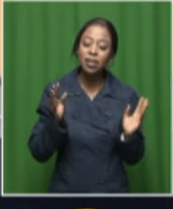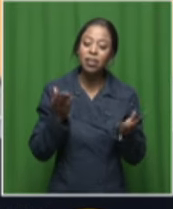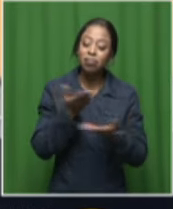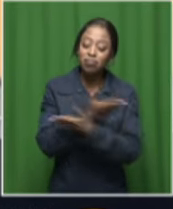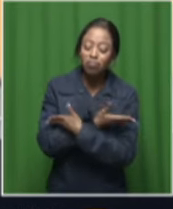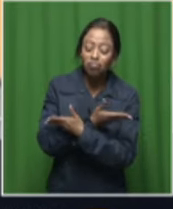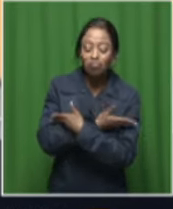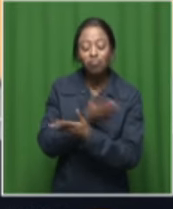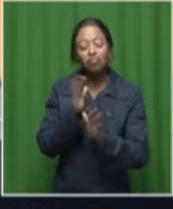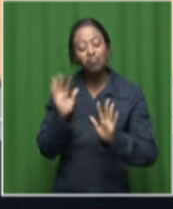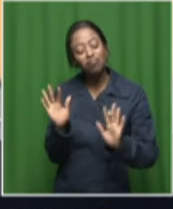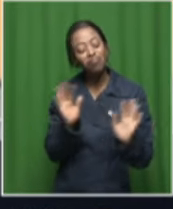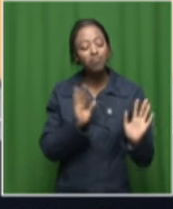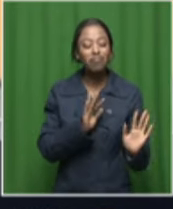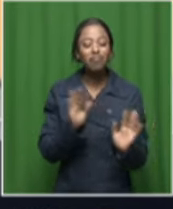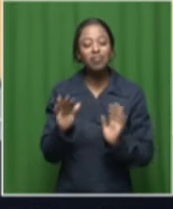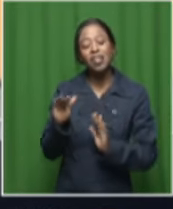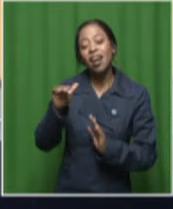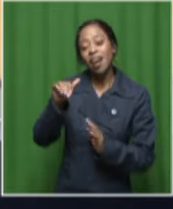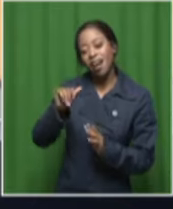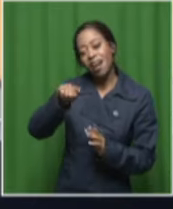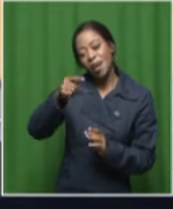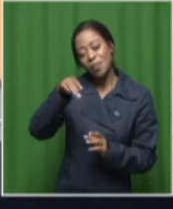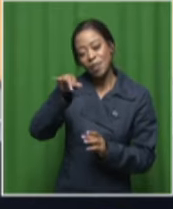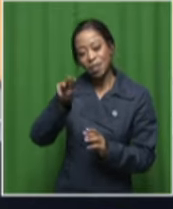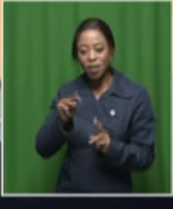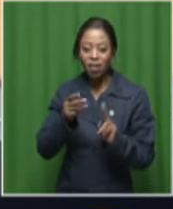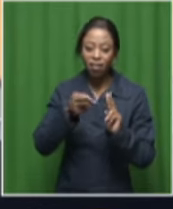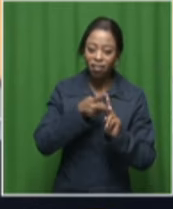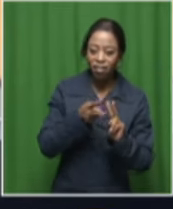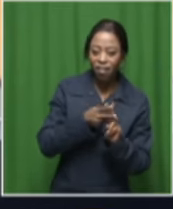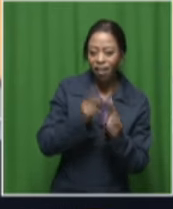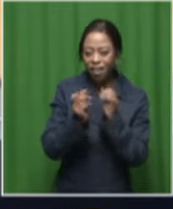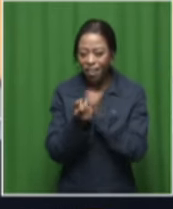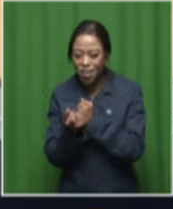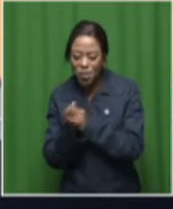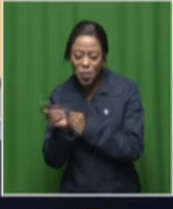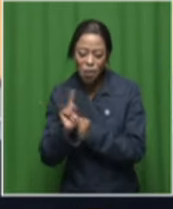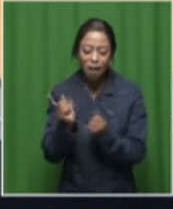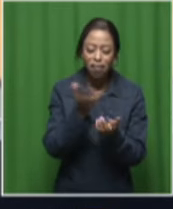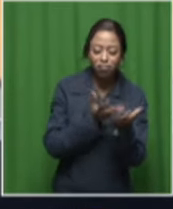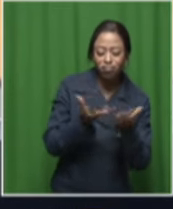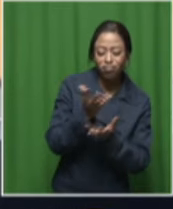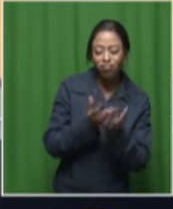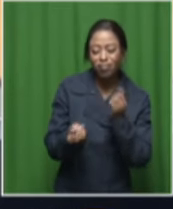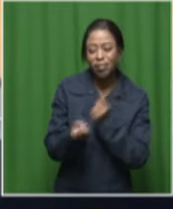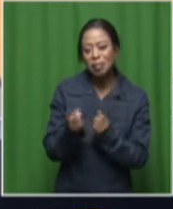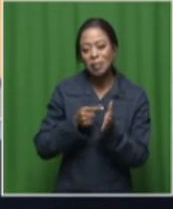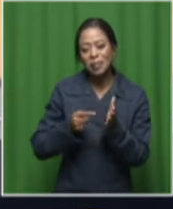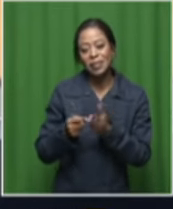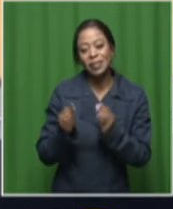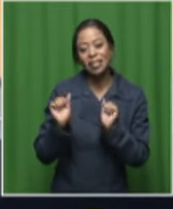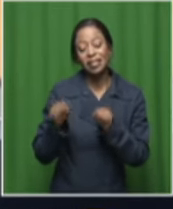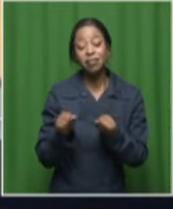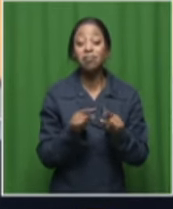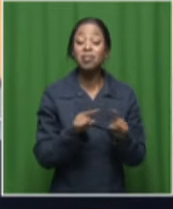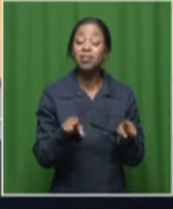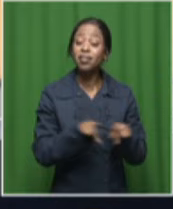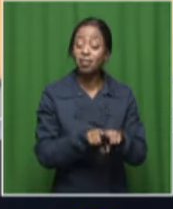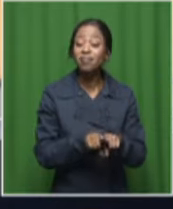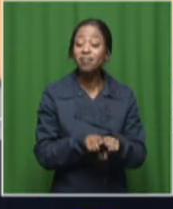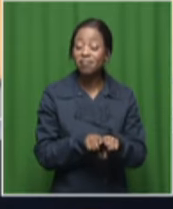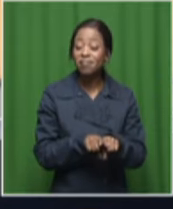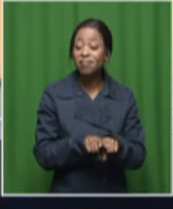take it easy. Of course, our people are going to come with the trends and what's been making the headlines for the week. But we also